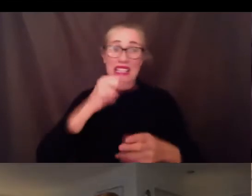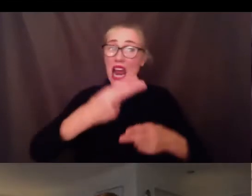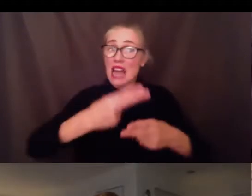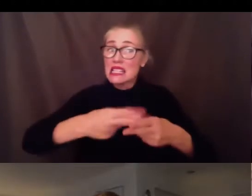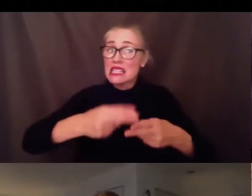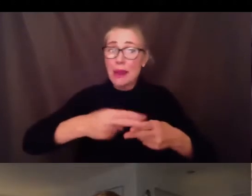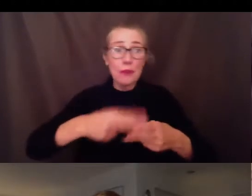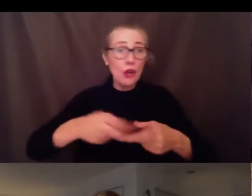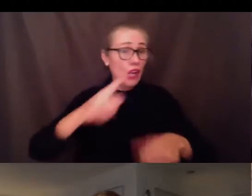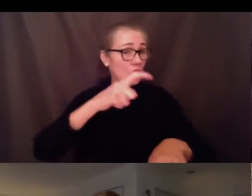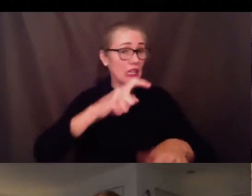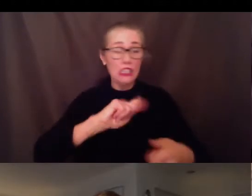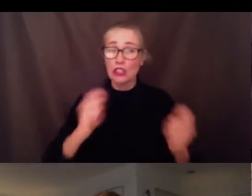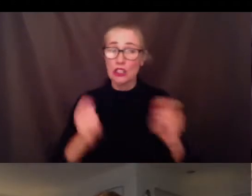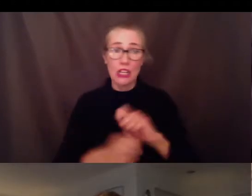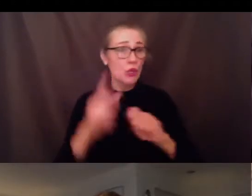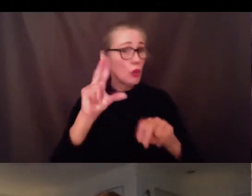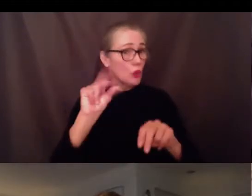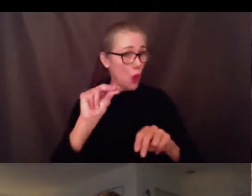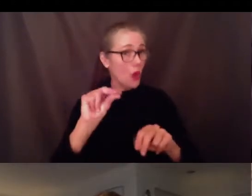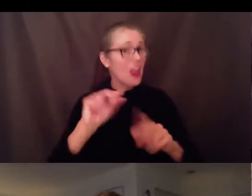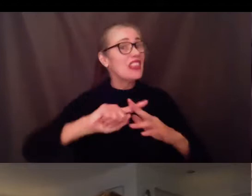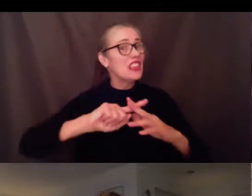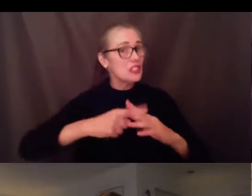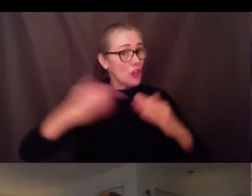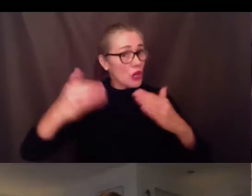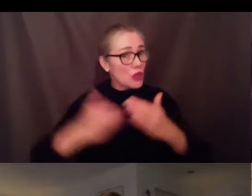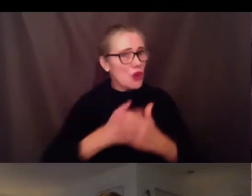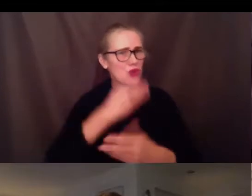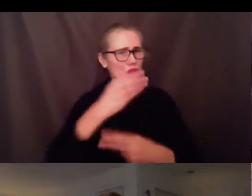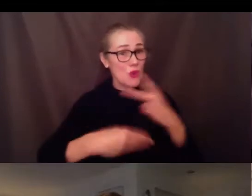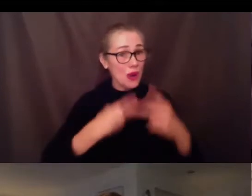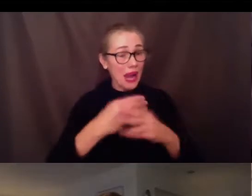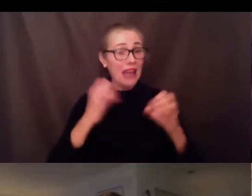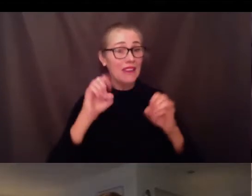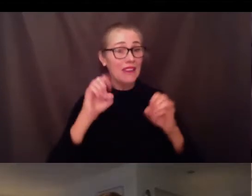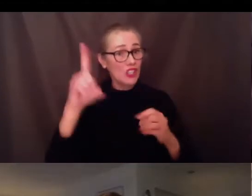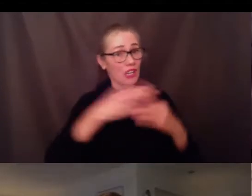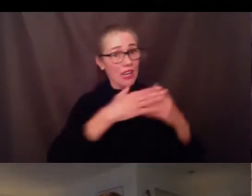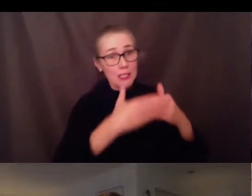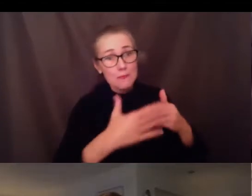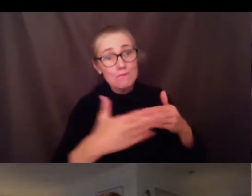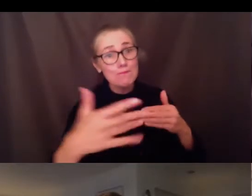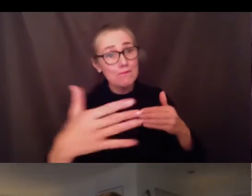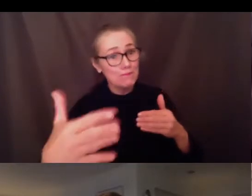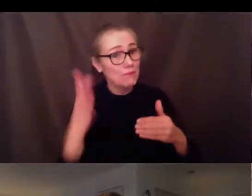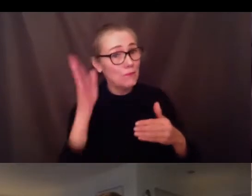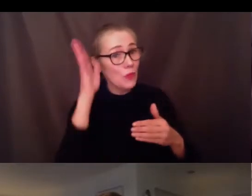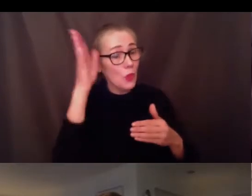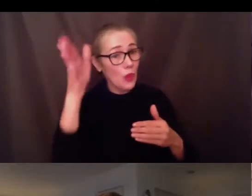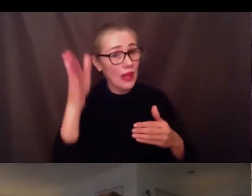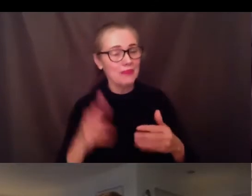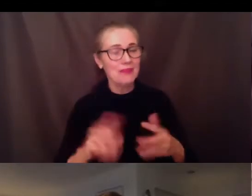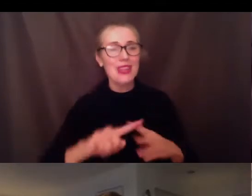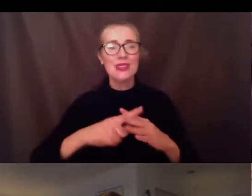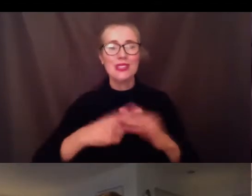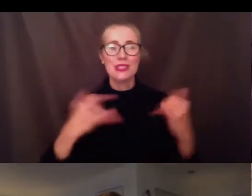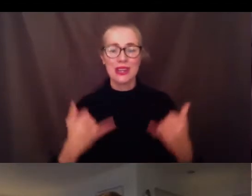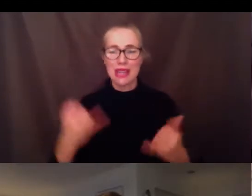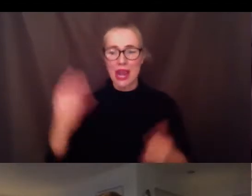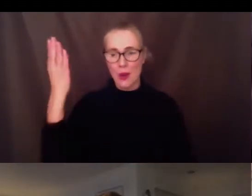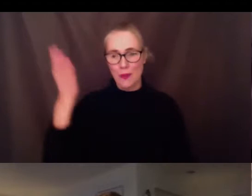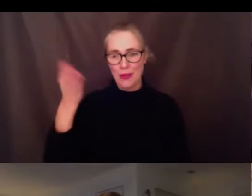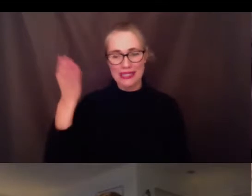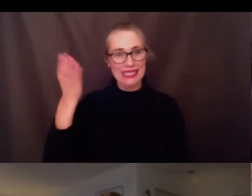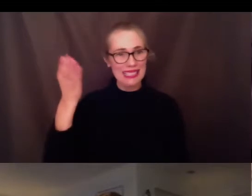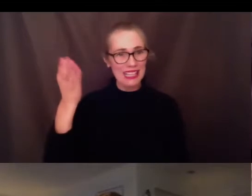paradigm of education. So with that I'd like to start our presentation and